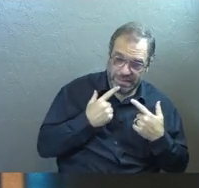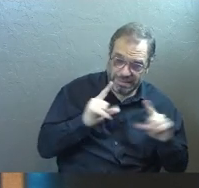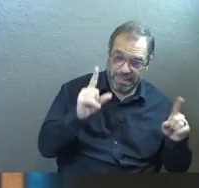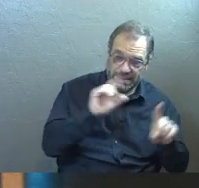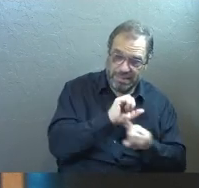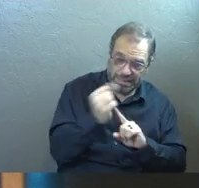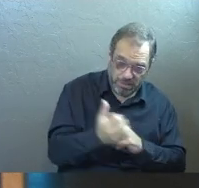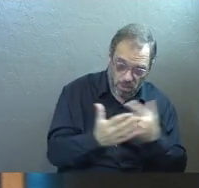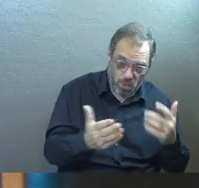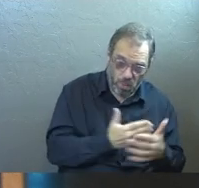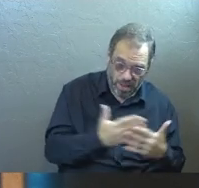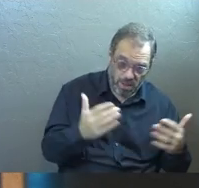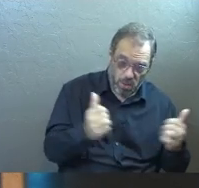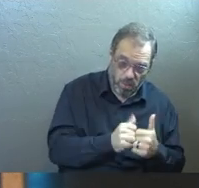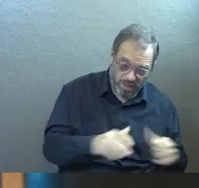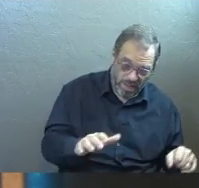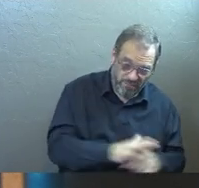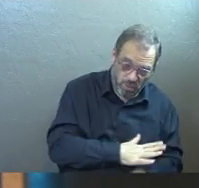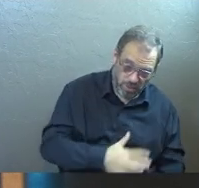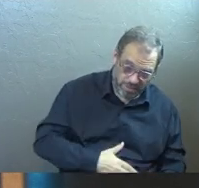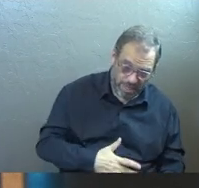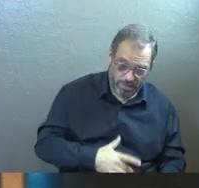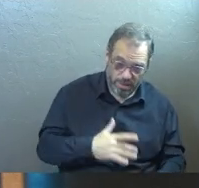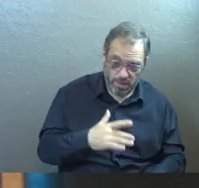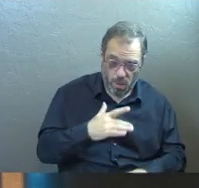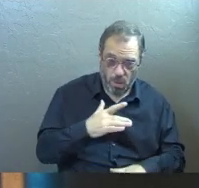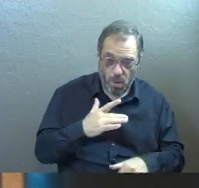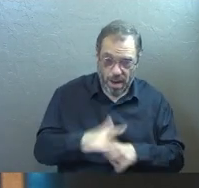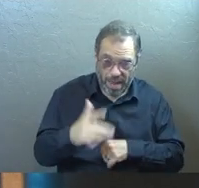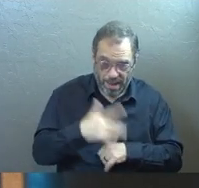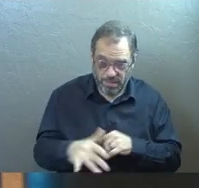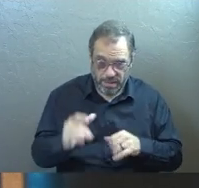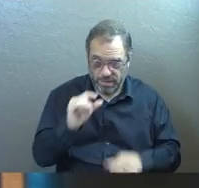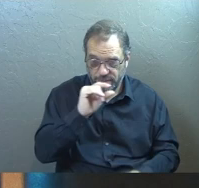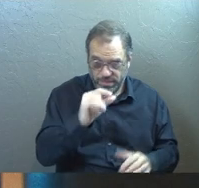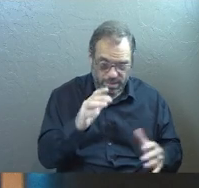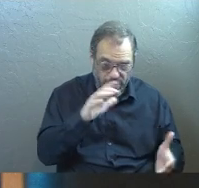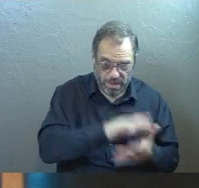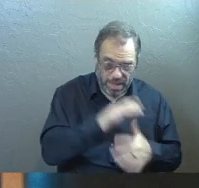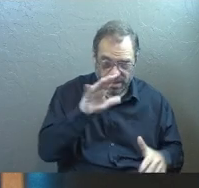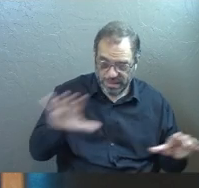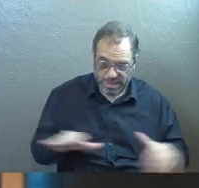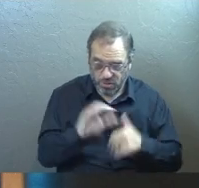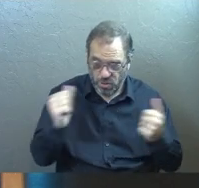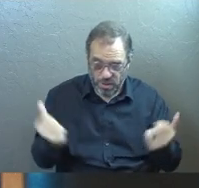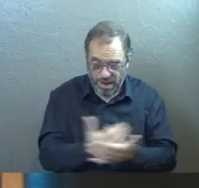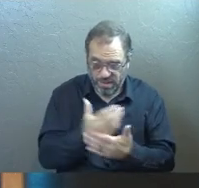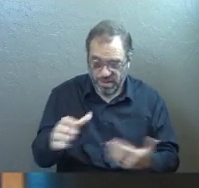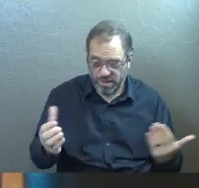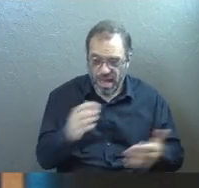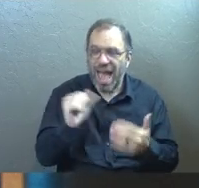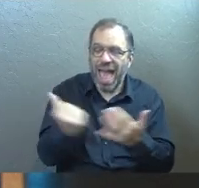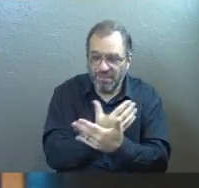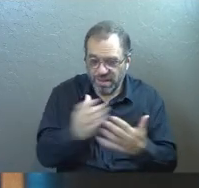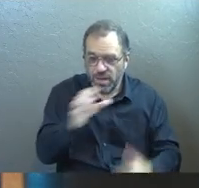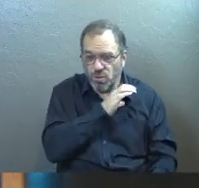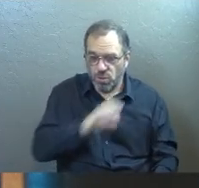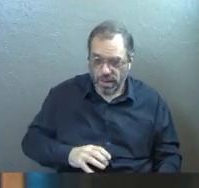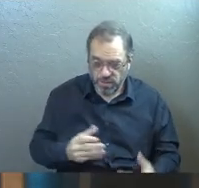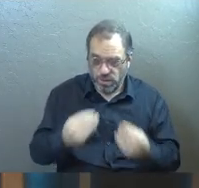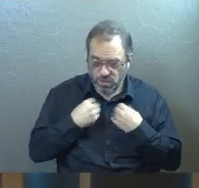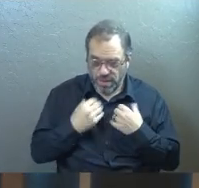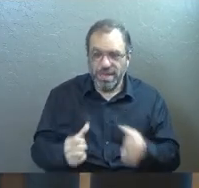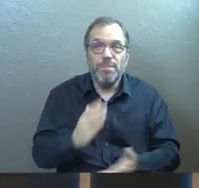situation, whether it's with a full stomach or empty, with plenty or with little, for I can do everything through Christ who gives me strength.